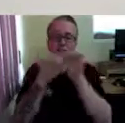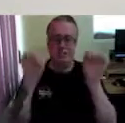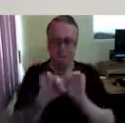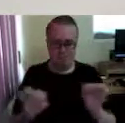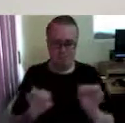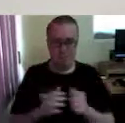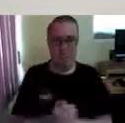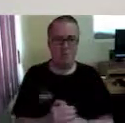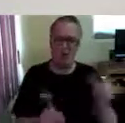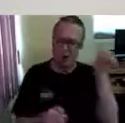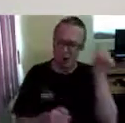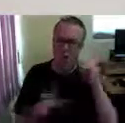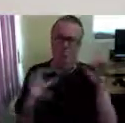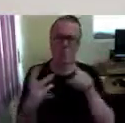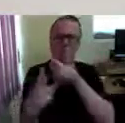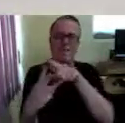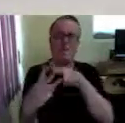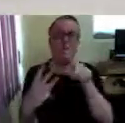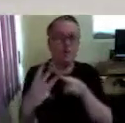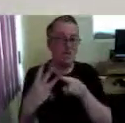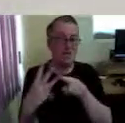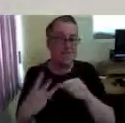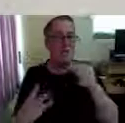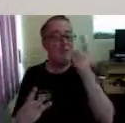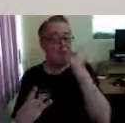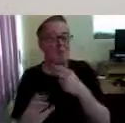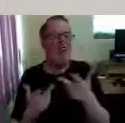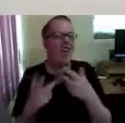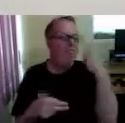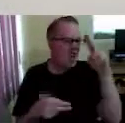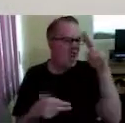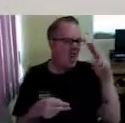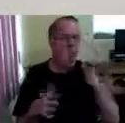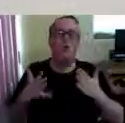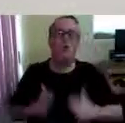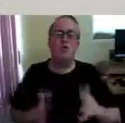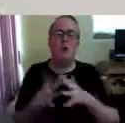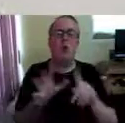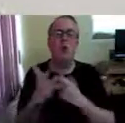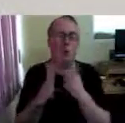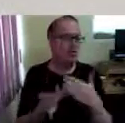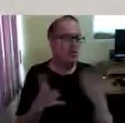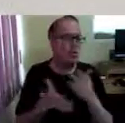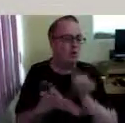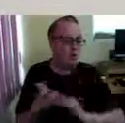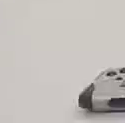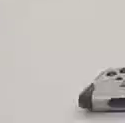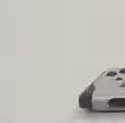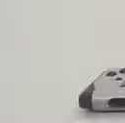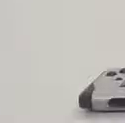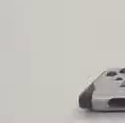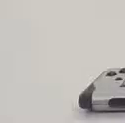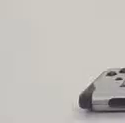But I know that the Balm has also rebranded as a human wear product. Here we go.